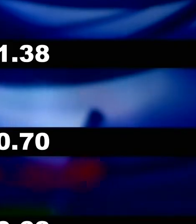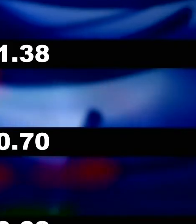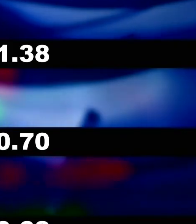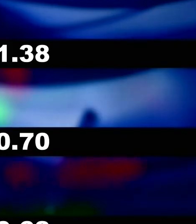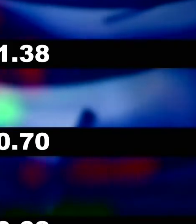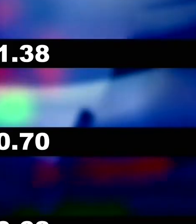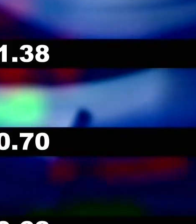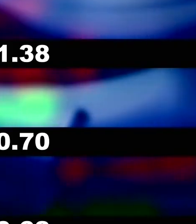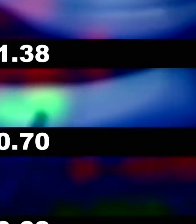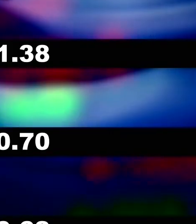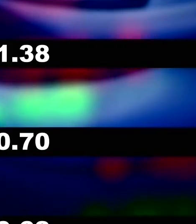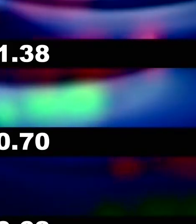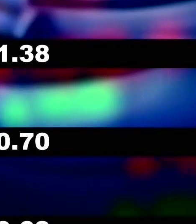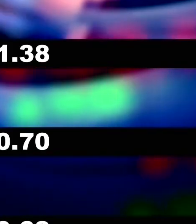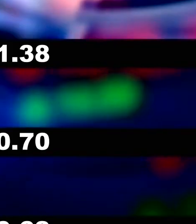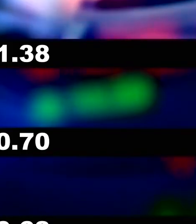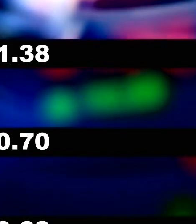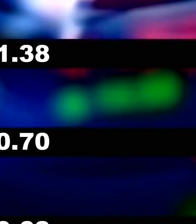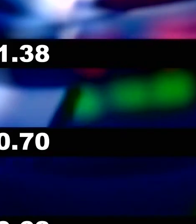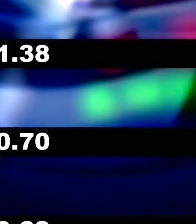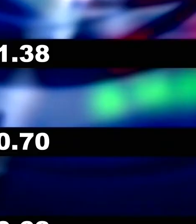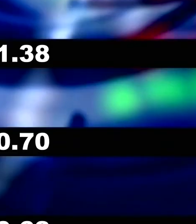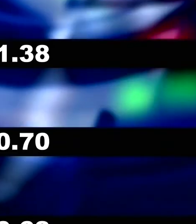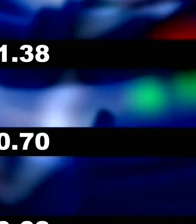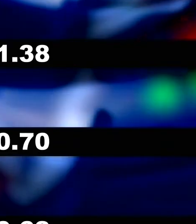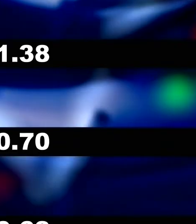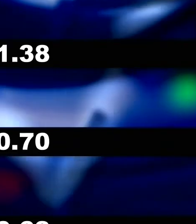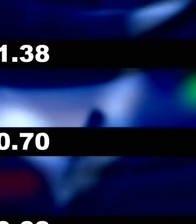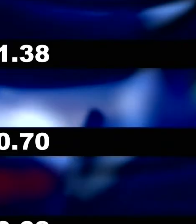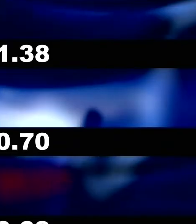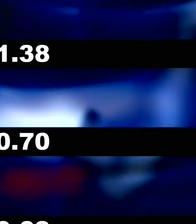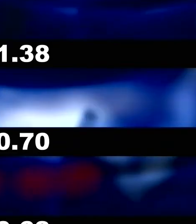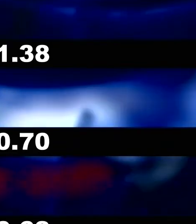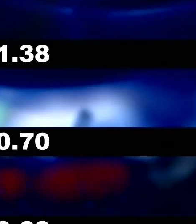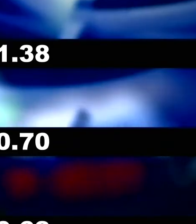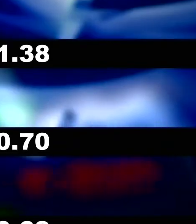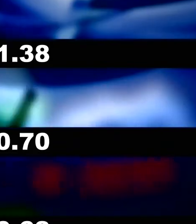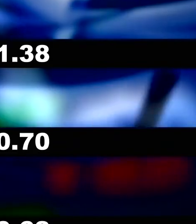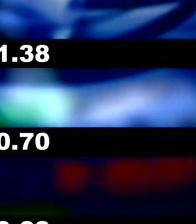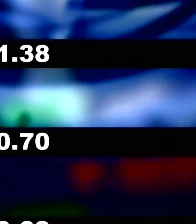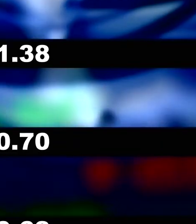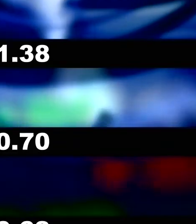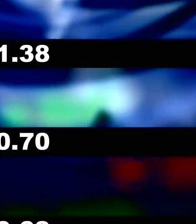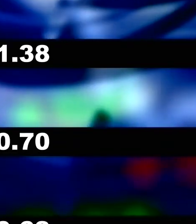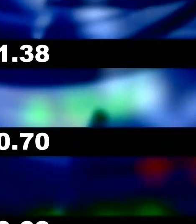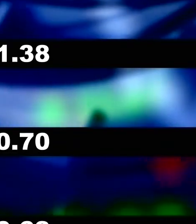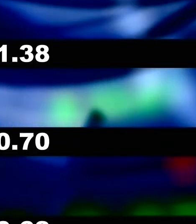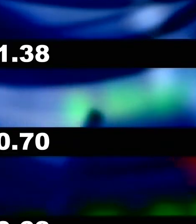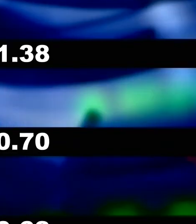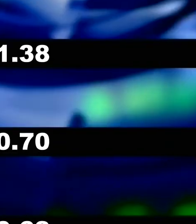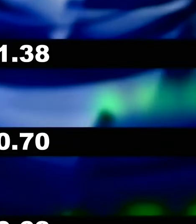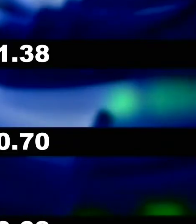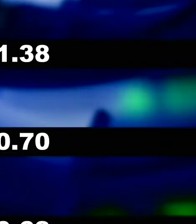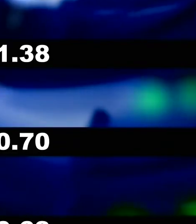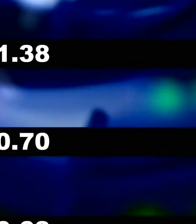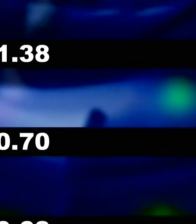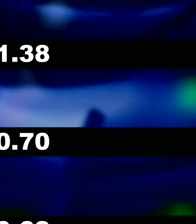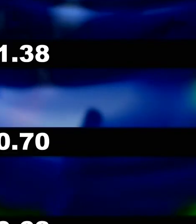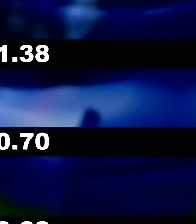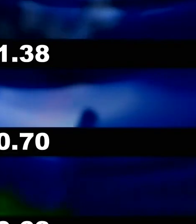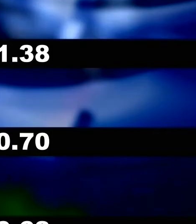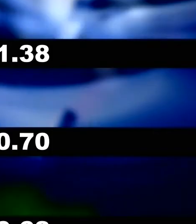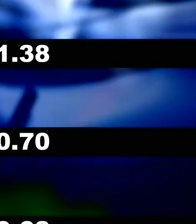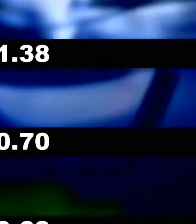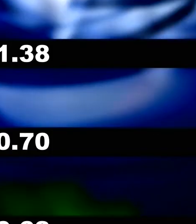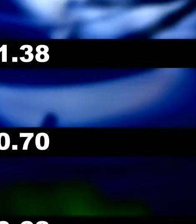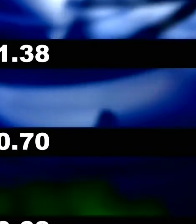,711 units at $1.38 each. And they were followed by Sajigar Select Funds Limited Financial and